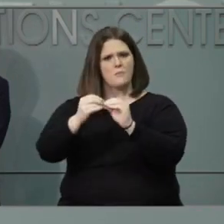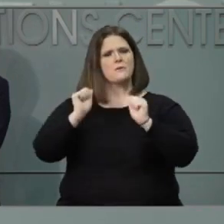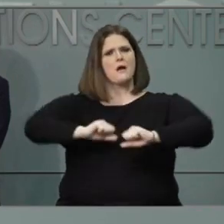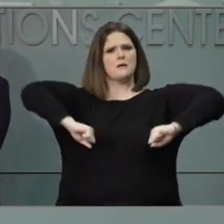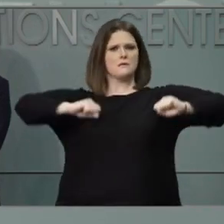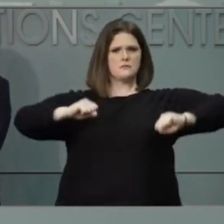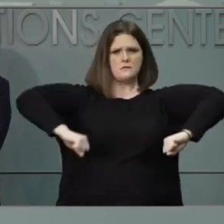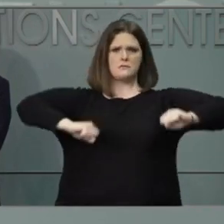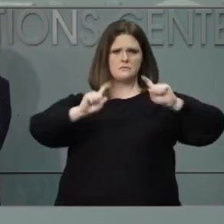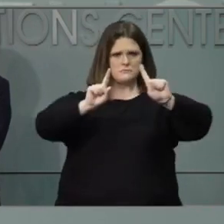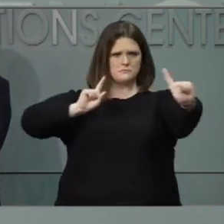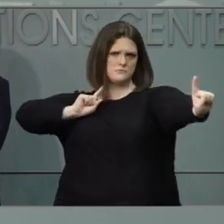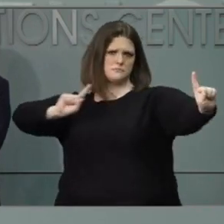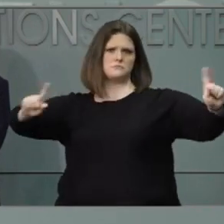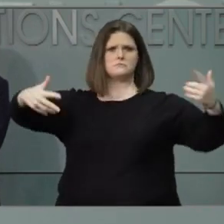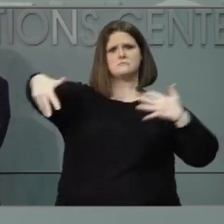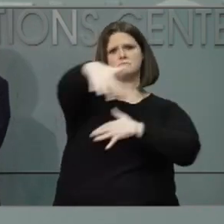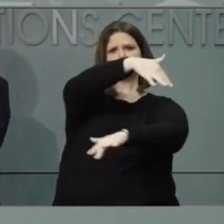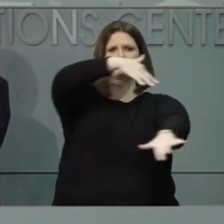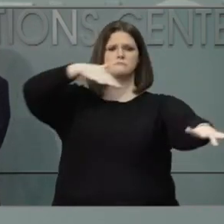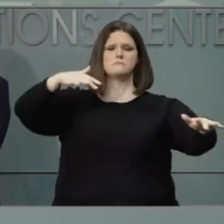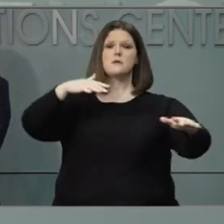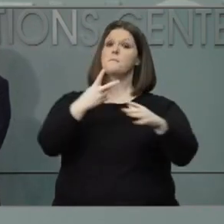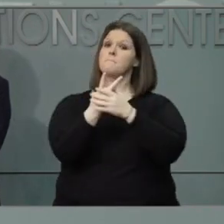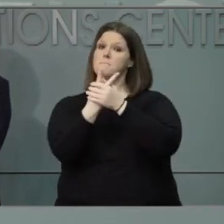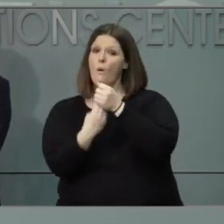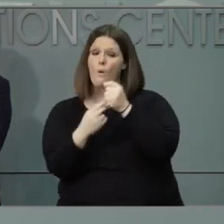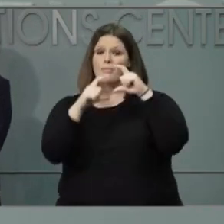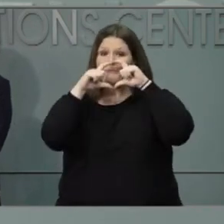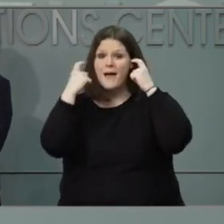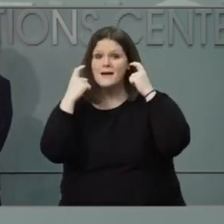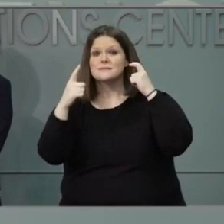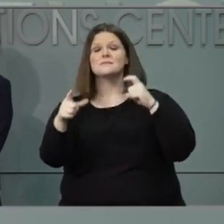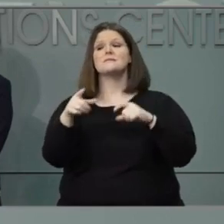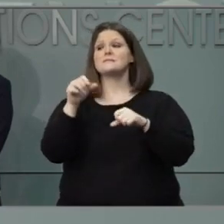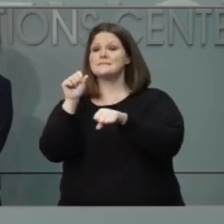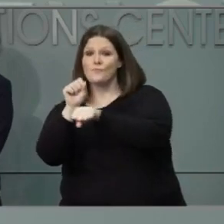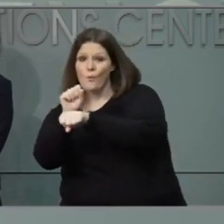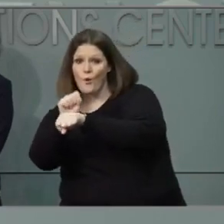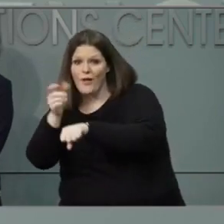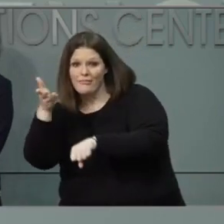that that goes well for their employees and for their patrons. Thanks.